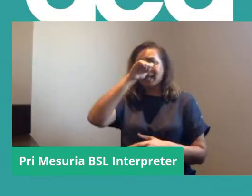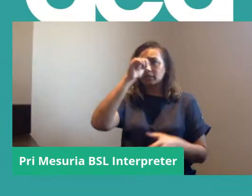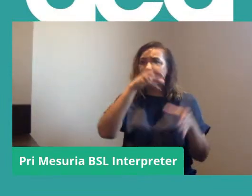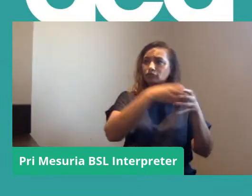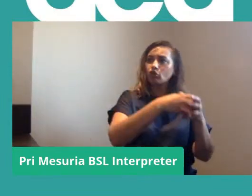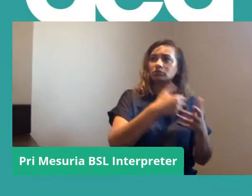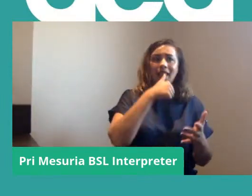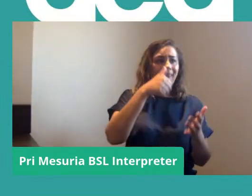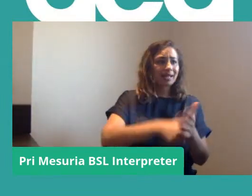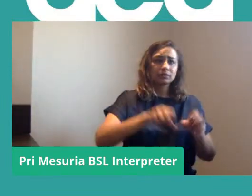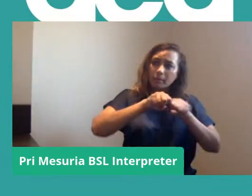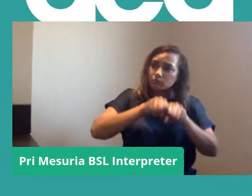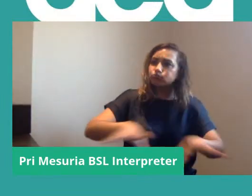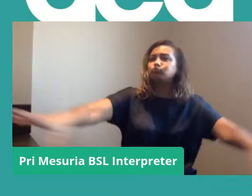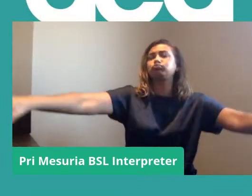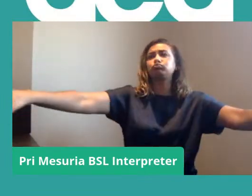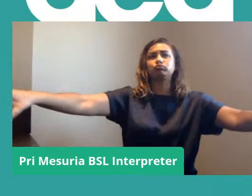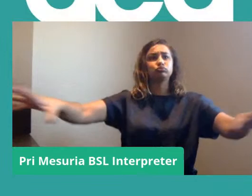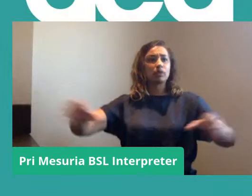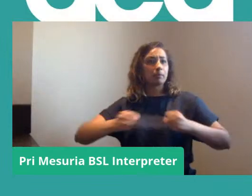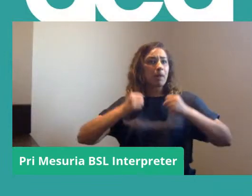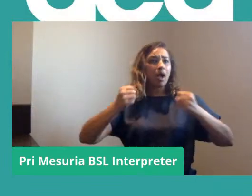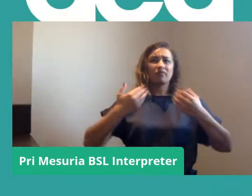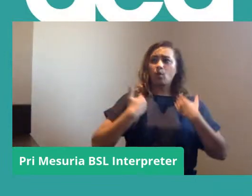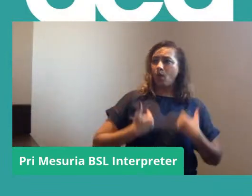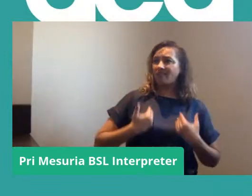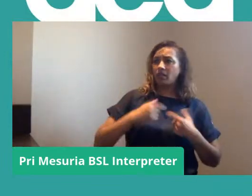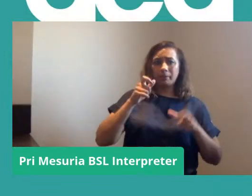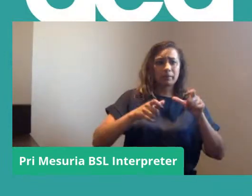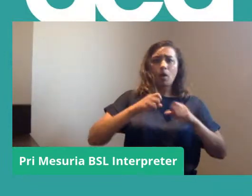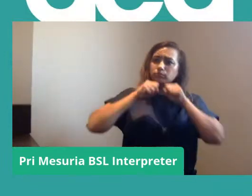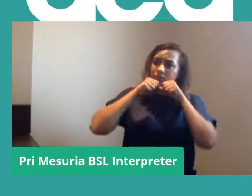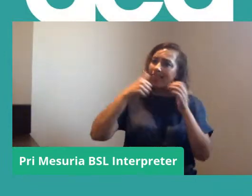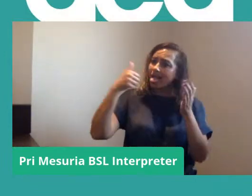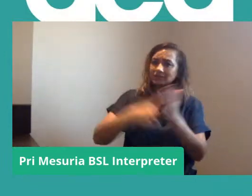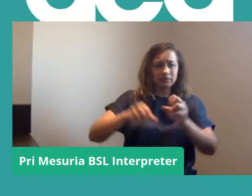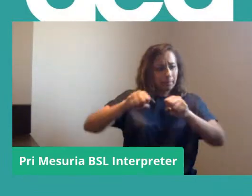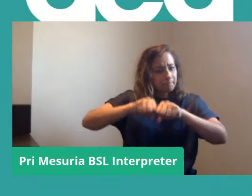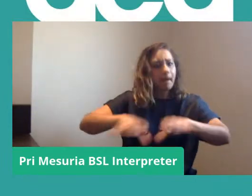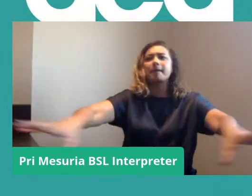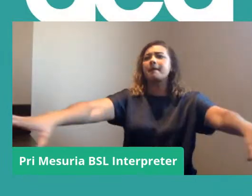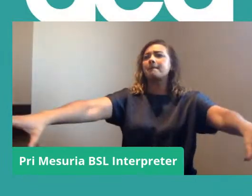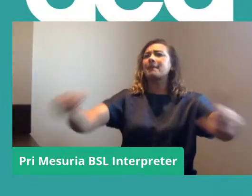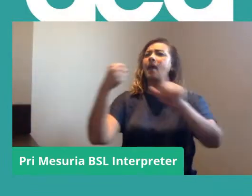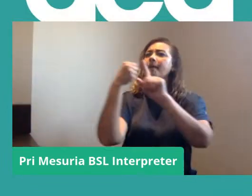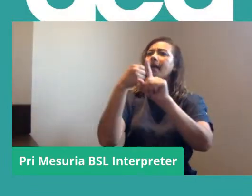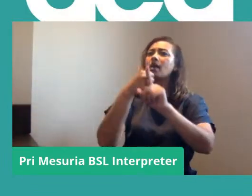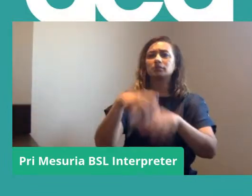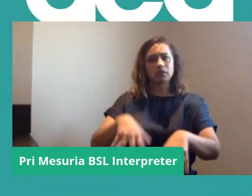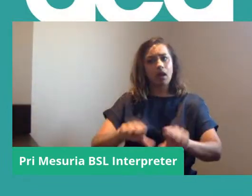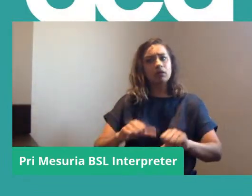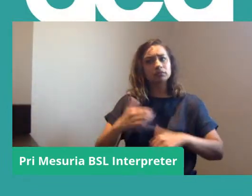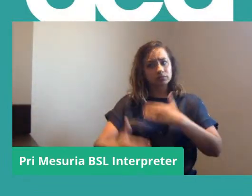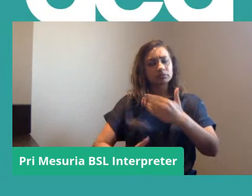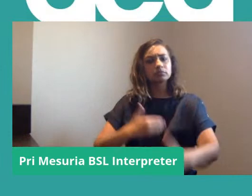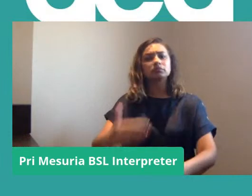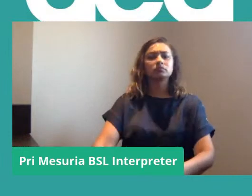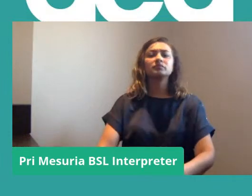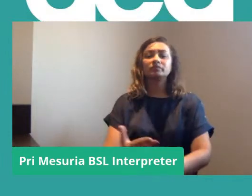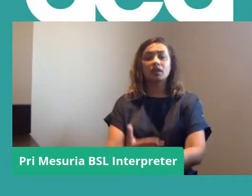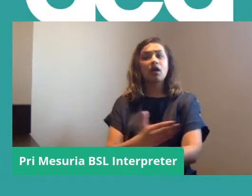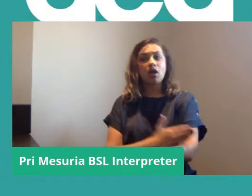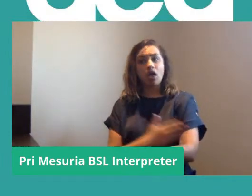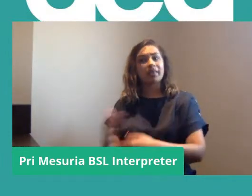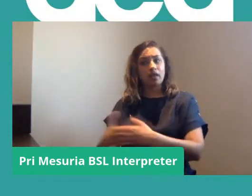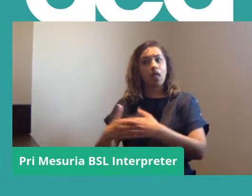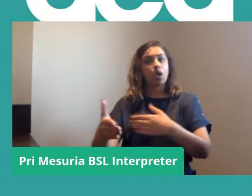in many cases very powerful, wealthy, wealthy individuals and as I say in December we didn't get an early closure of